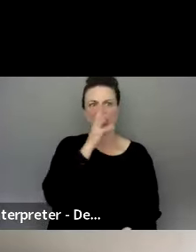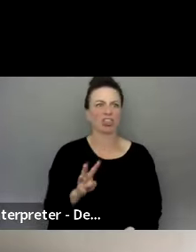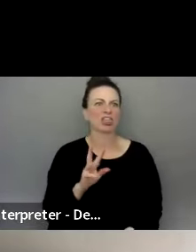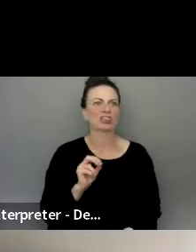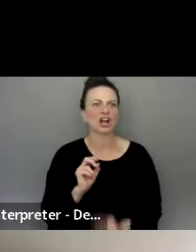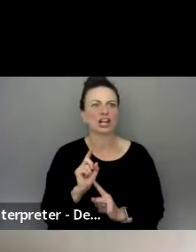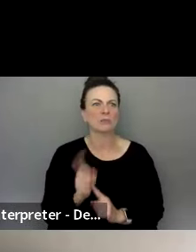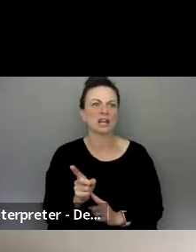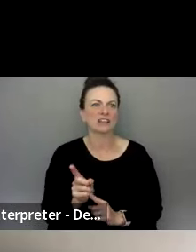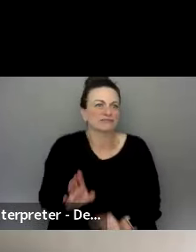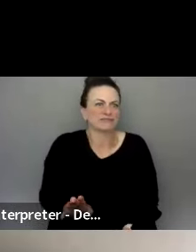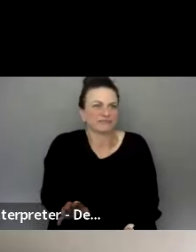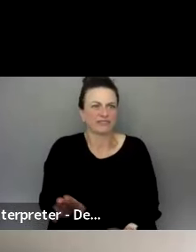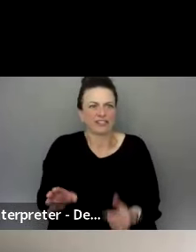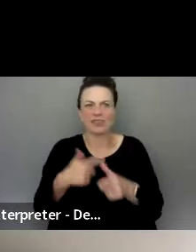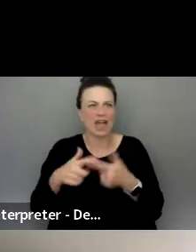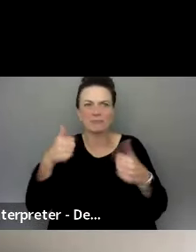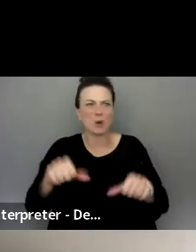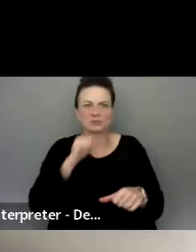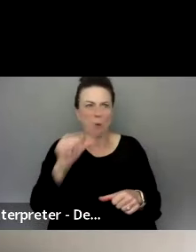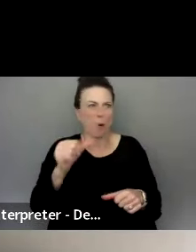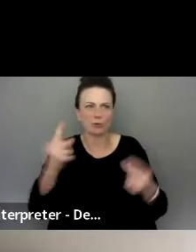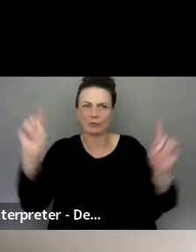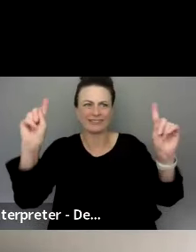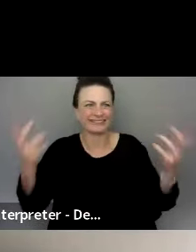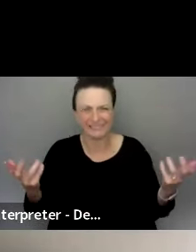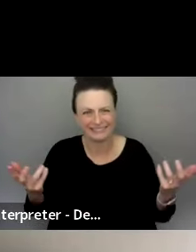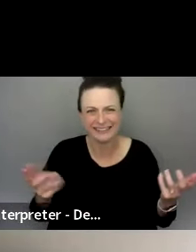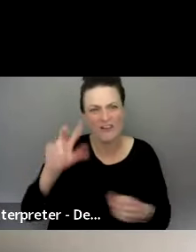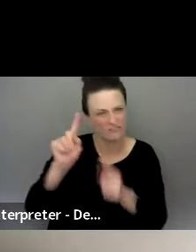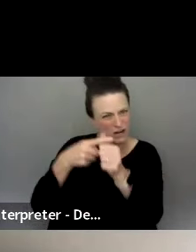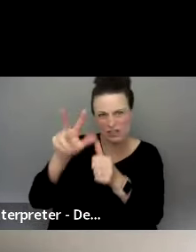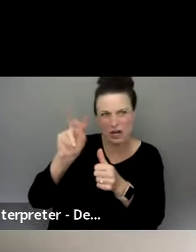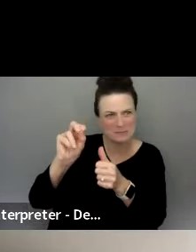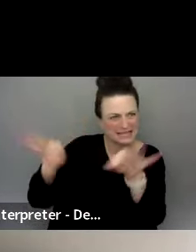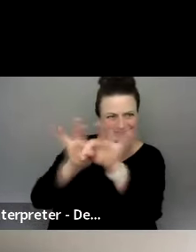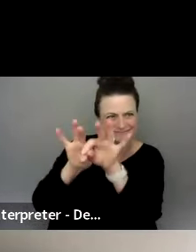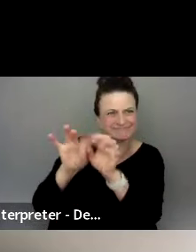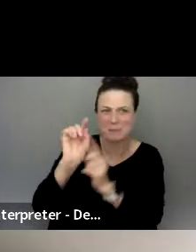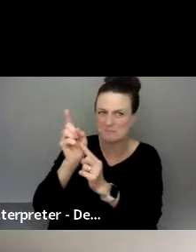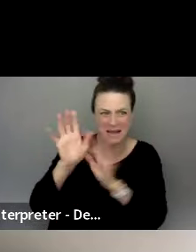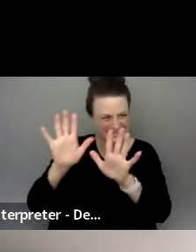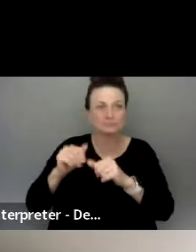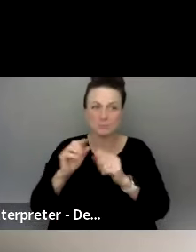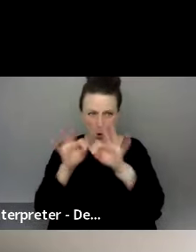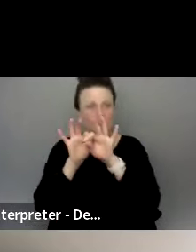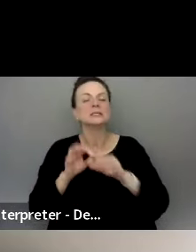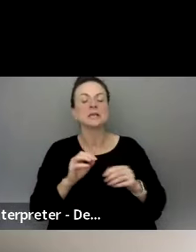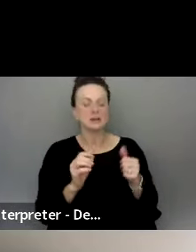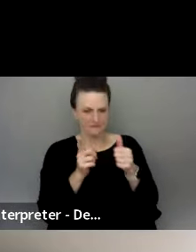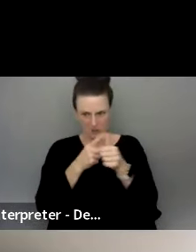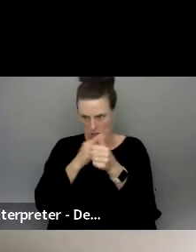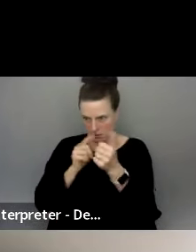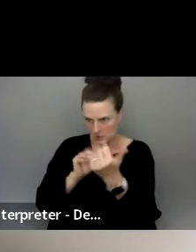engagement likes or comments or shares or interacts some way with the post in the first